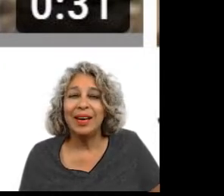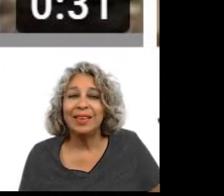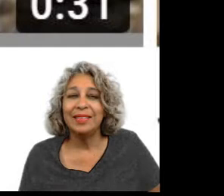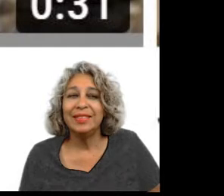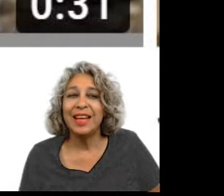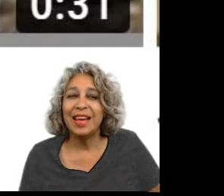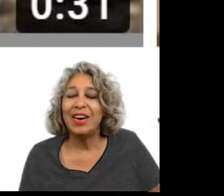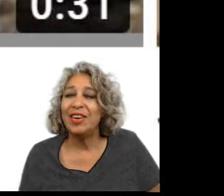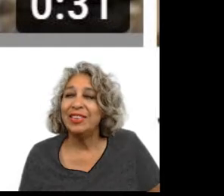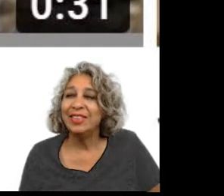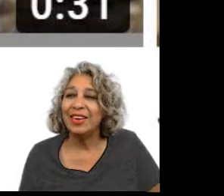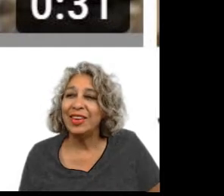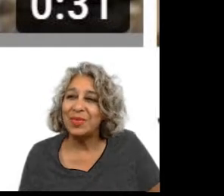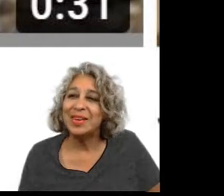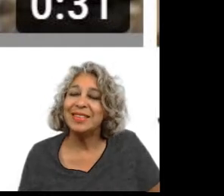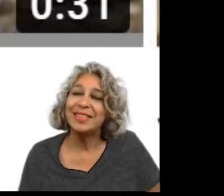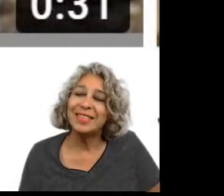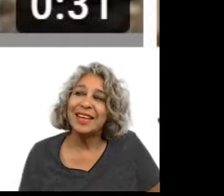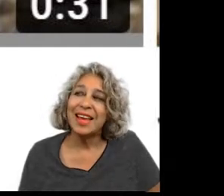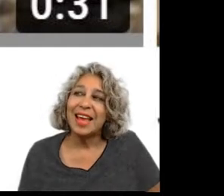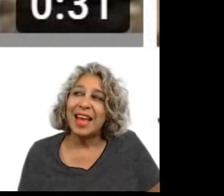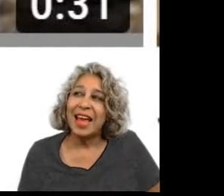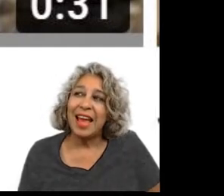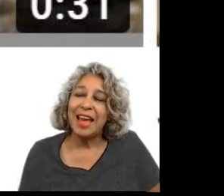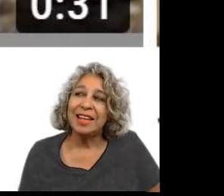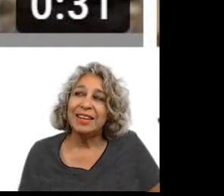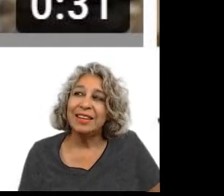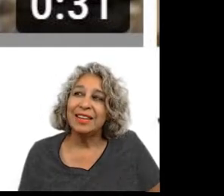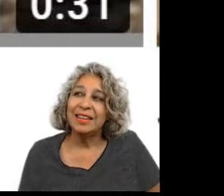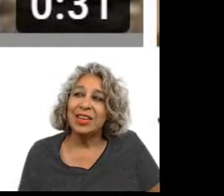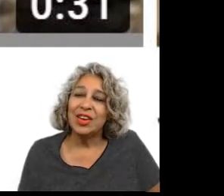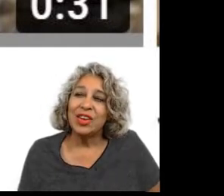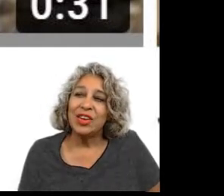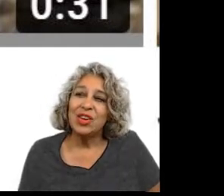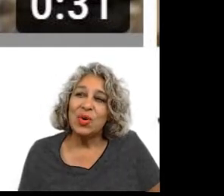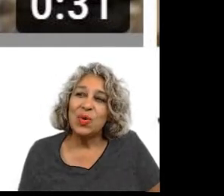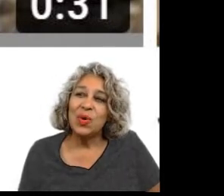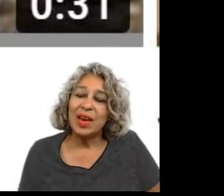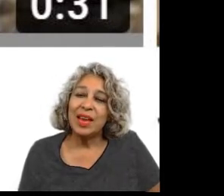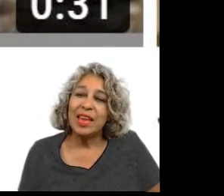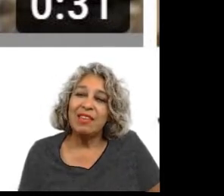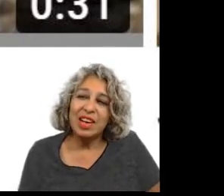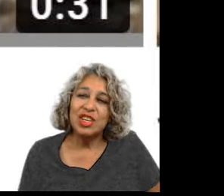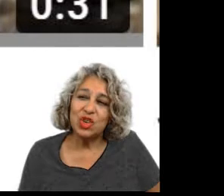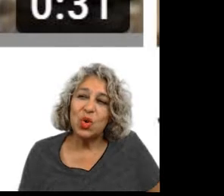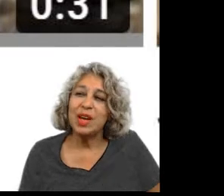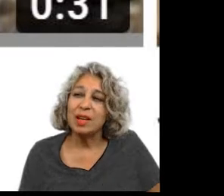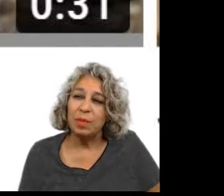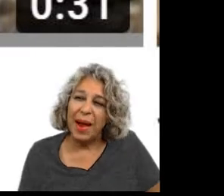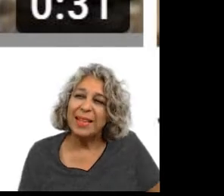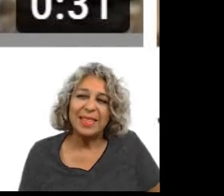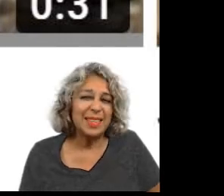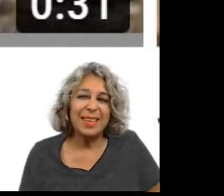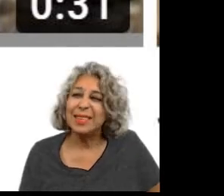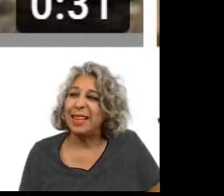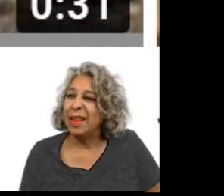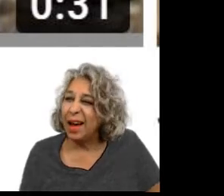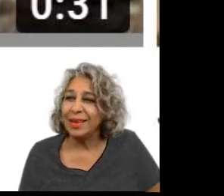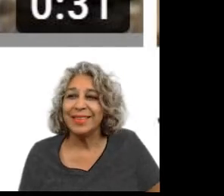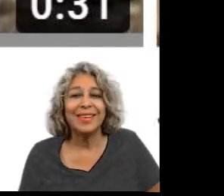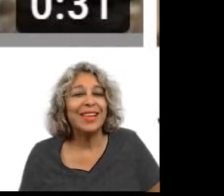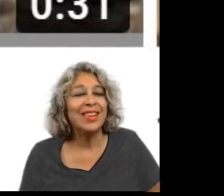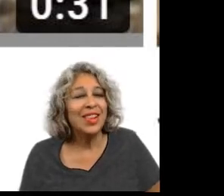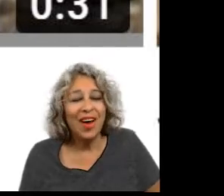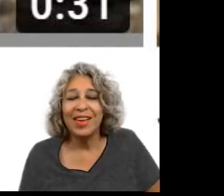take on all at once and you know even in short little bites it's a